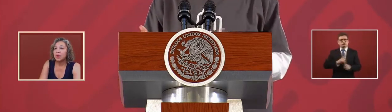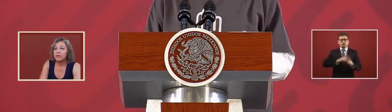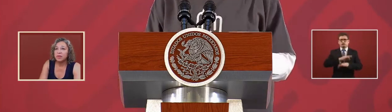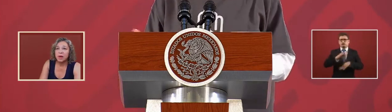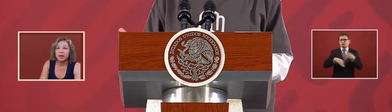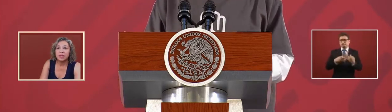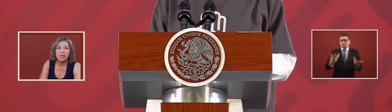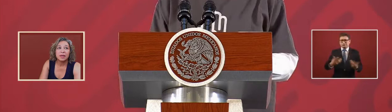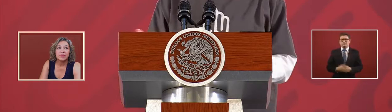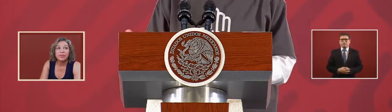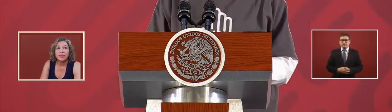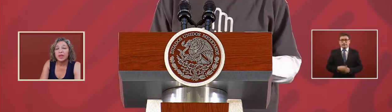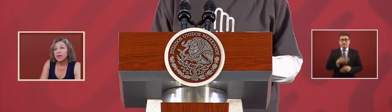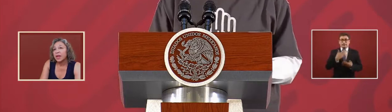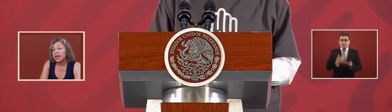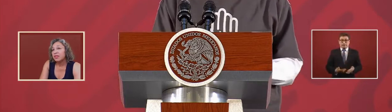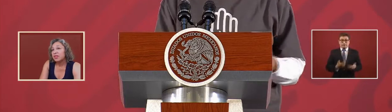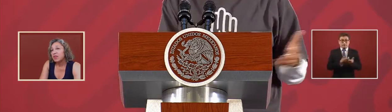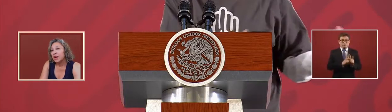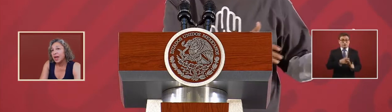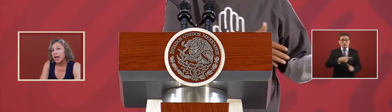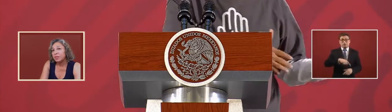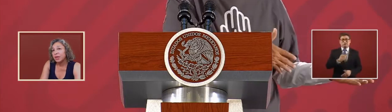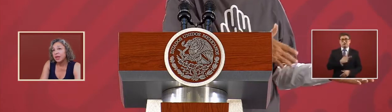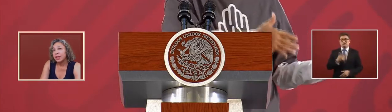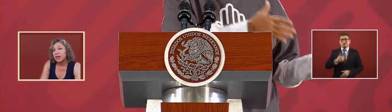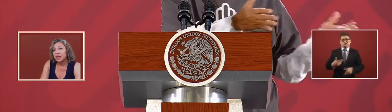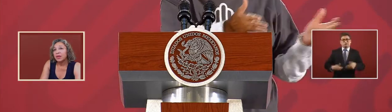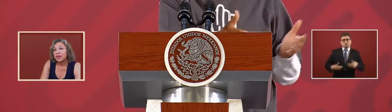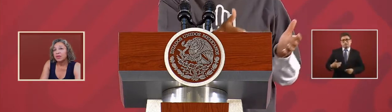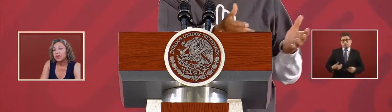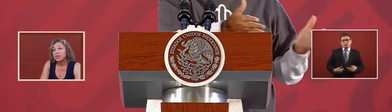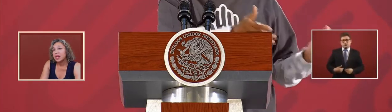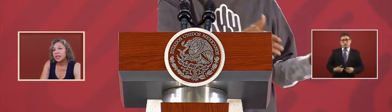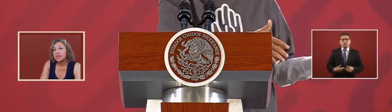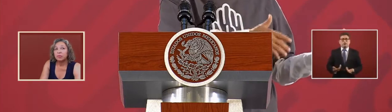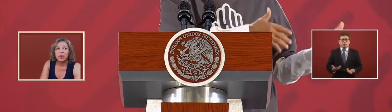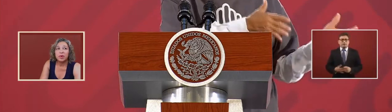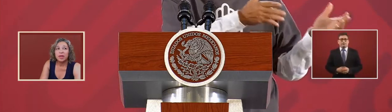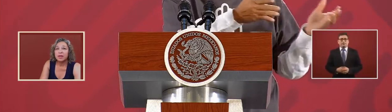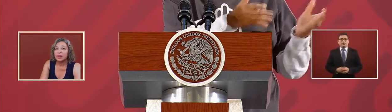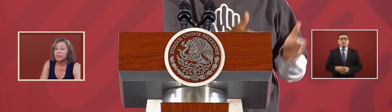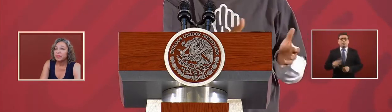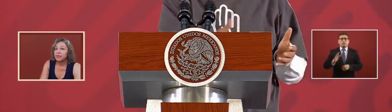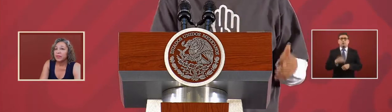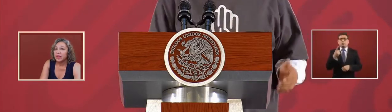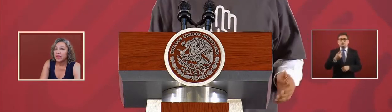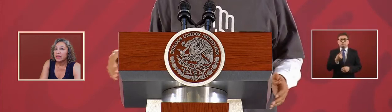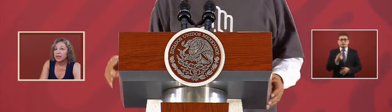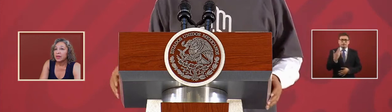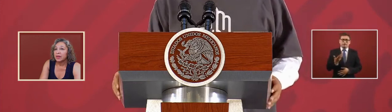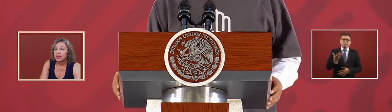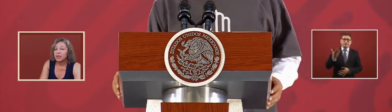part of democracy and now they're not happy those that had supported the